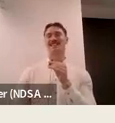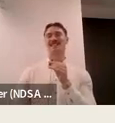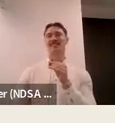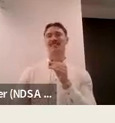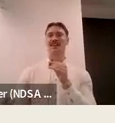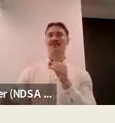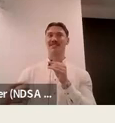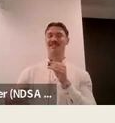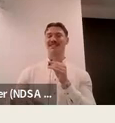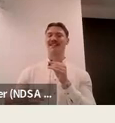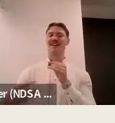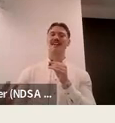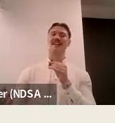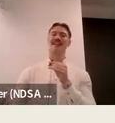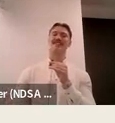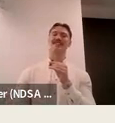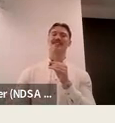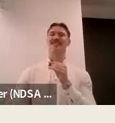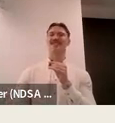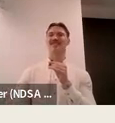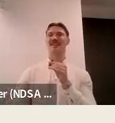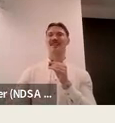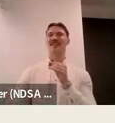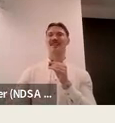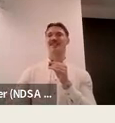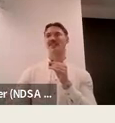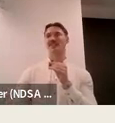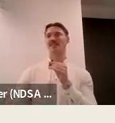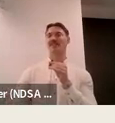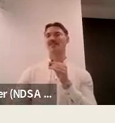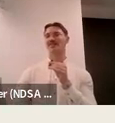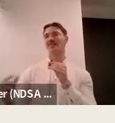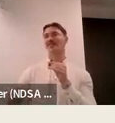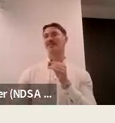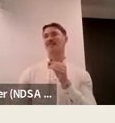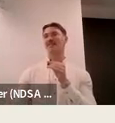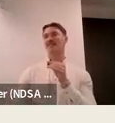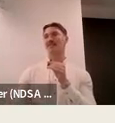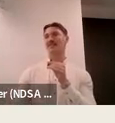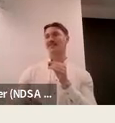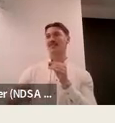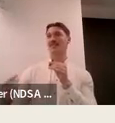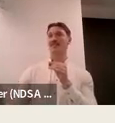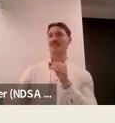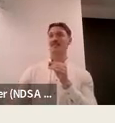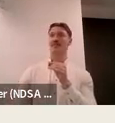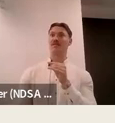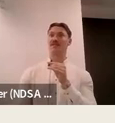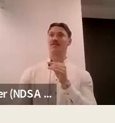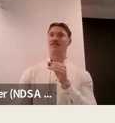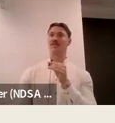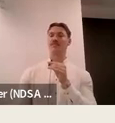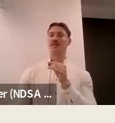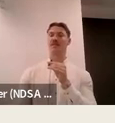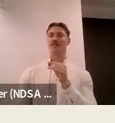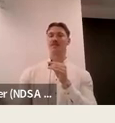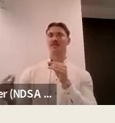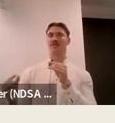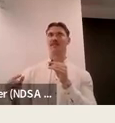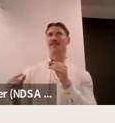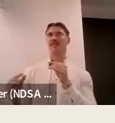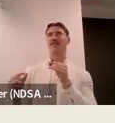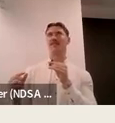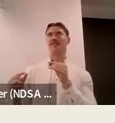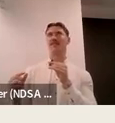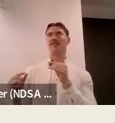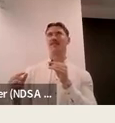to explore that which does uh illustrate the rust nature of it but two is quite reflective of institutes it's right quite reflective of government